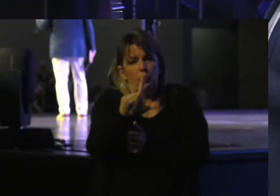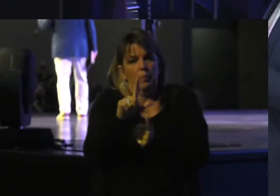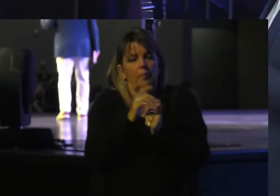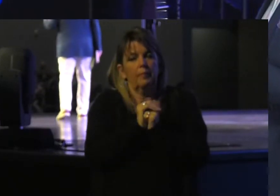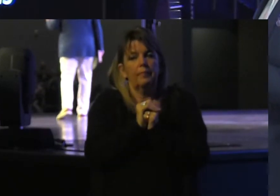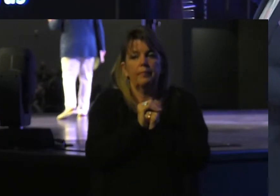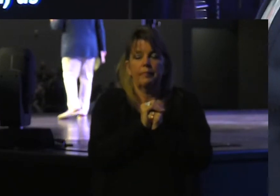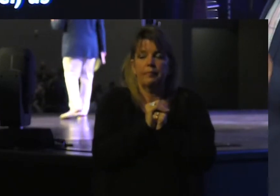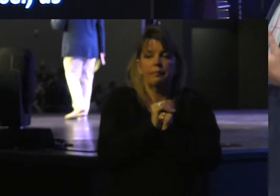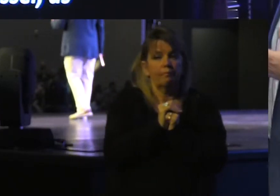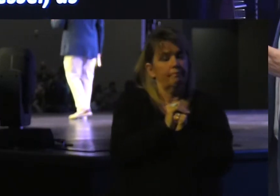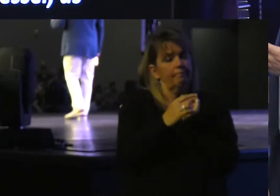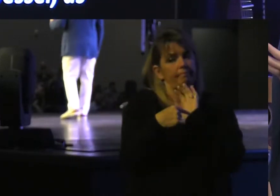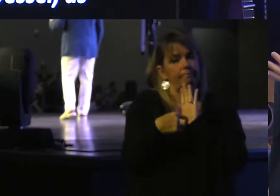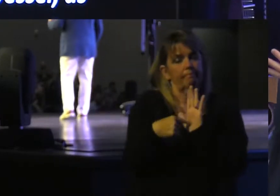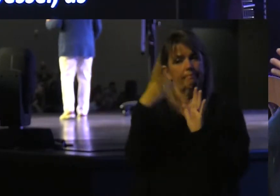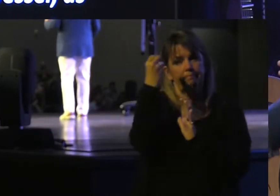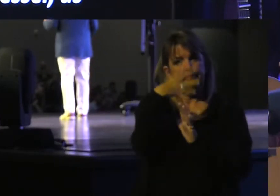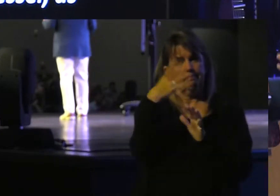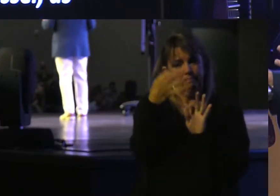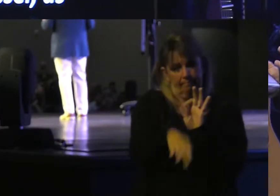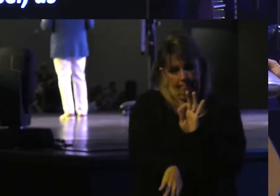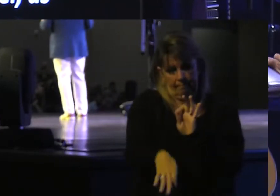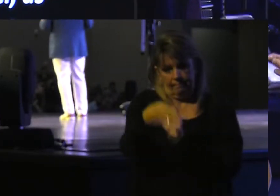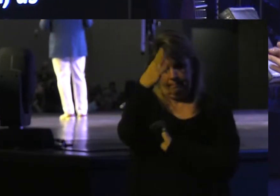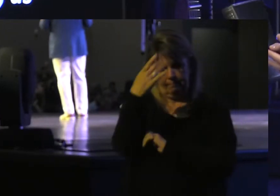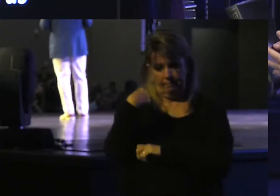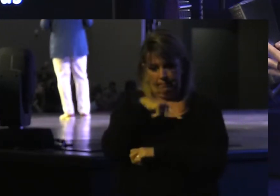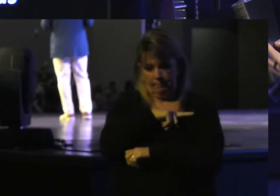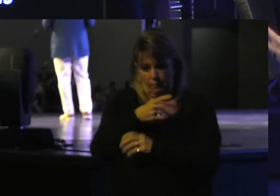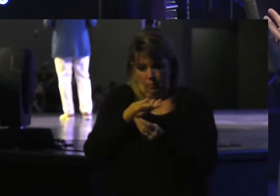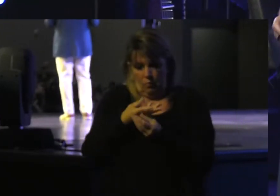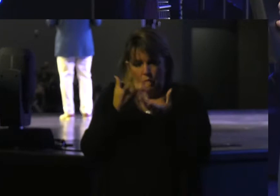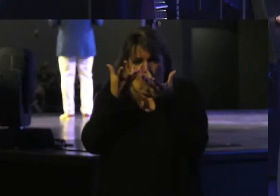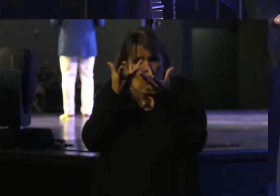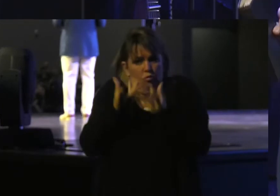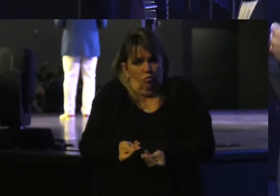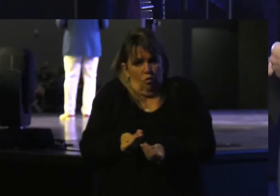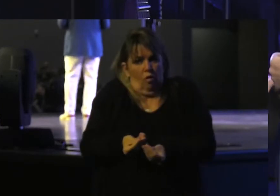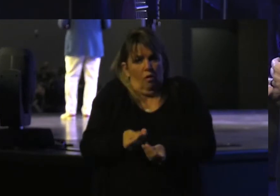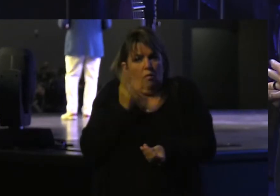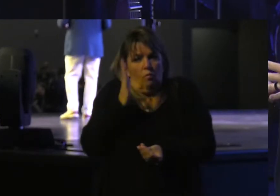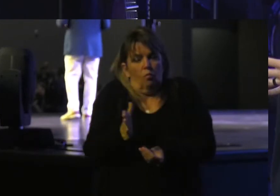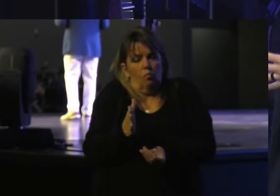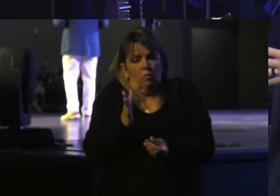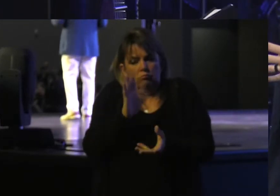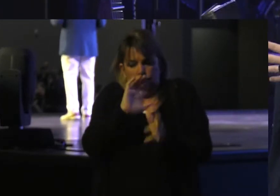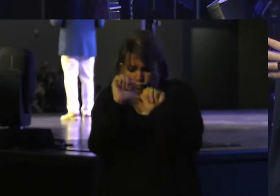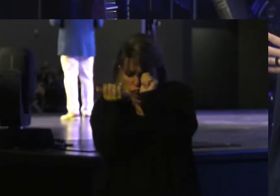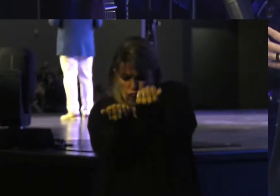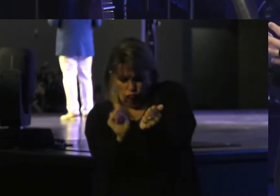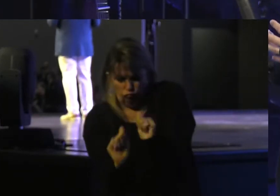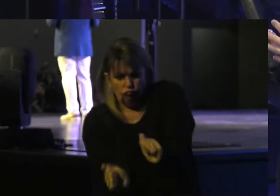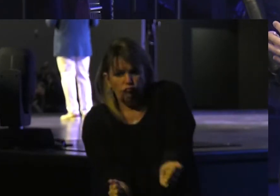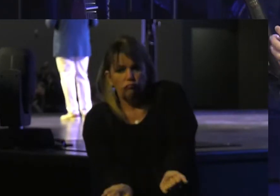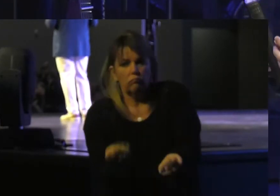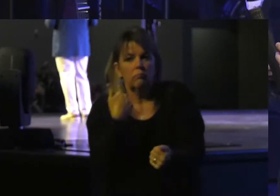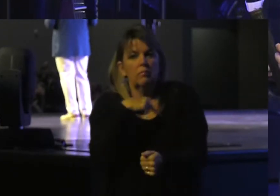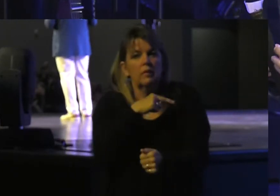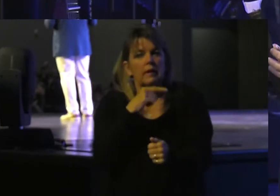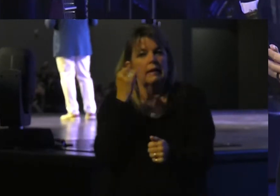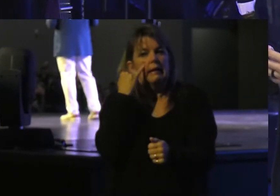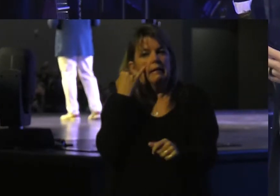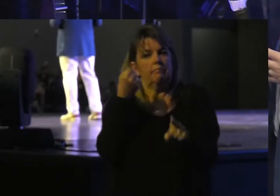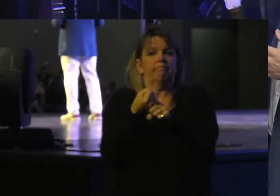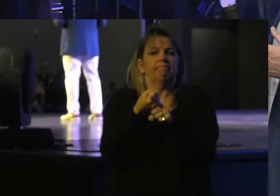is beautiful and simple. God, when we are soft and pliable, will rework us when there becomes